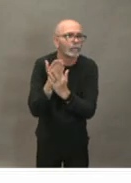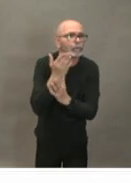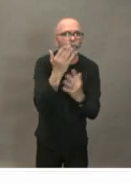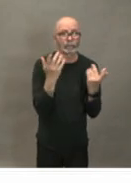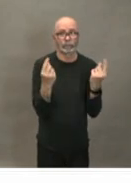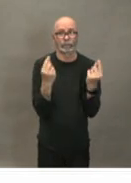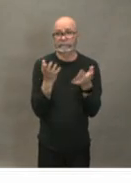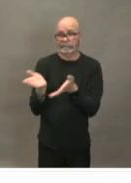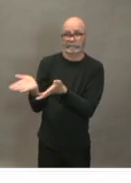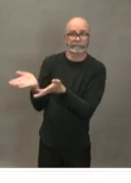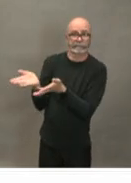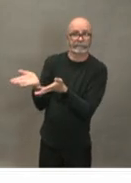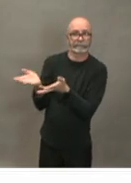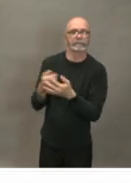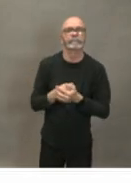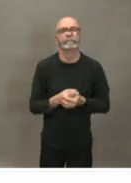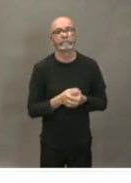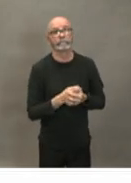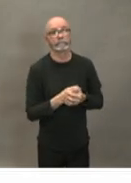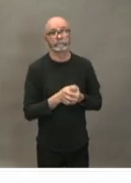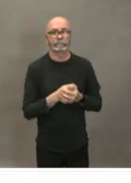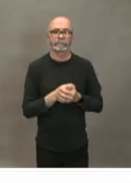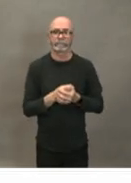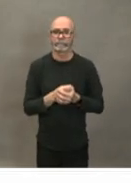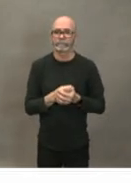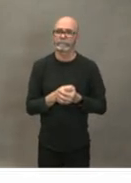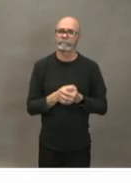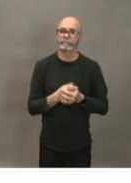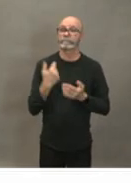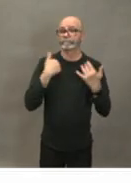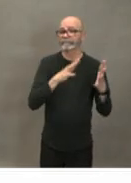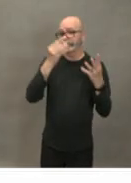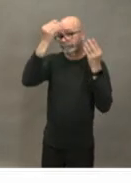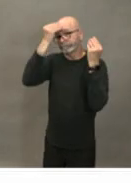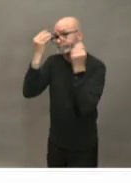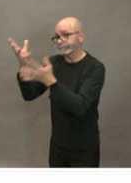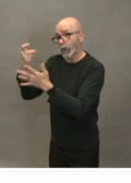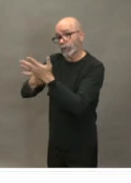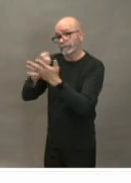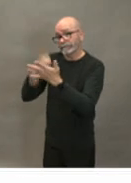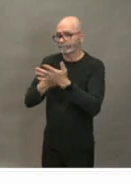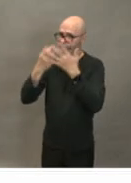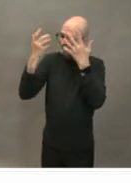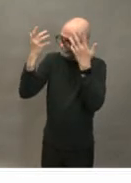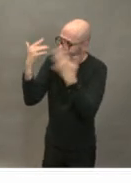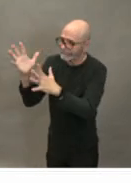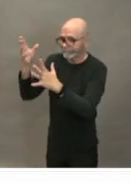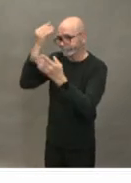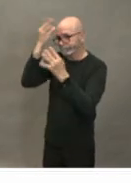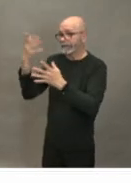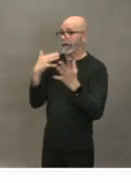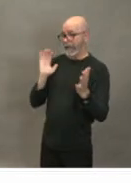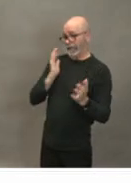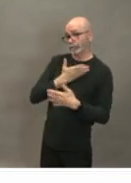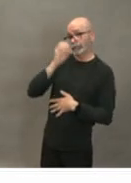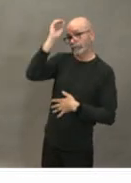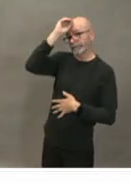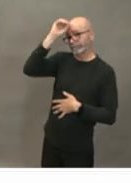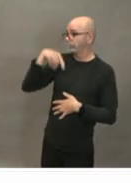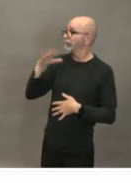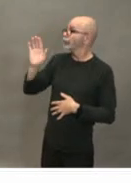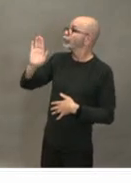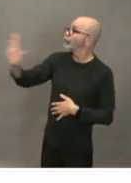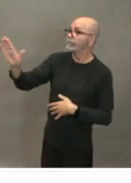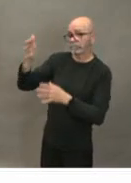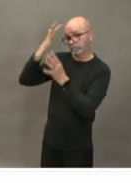still we provided a perspective to the hockey folks and and and they're they're taking that as part of their uh i guess thinking